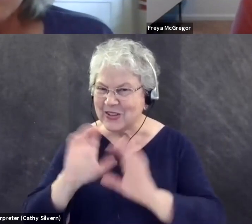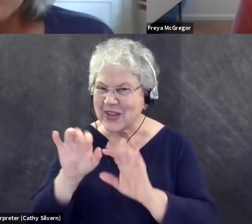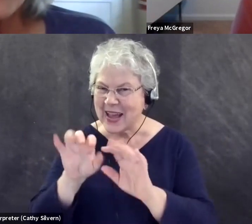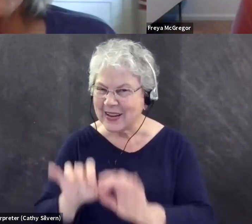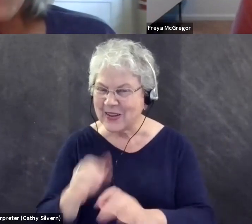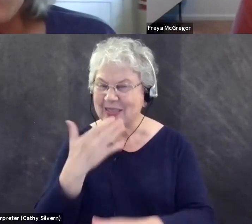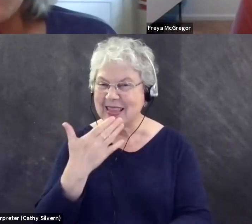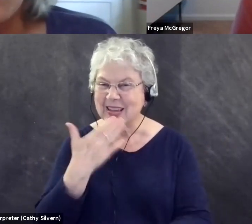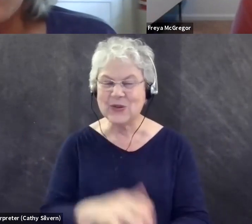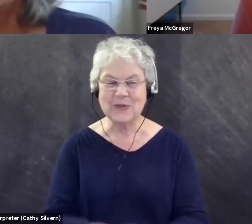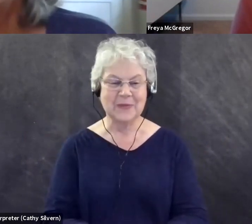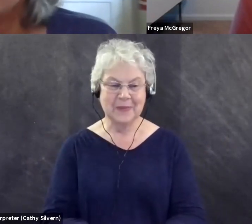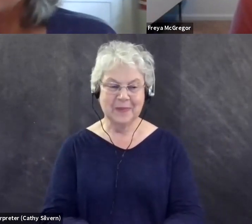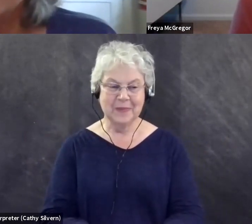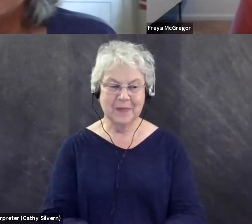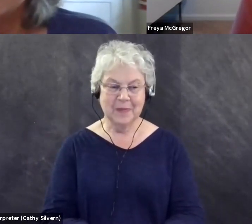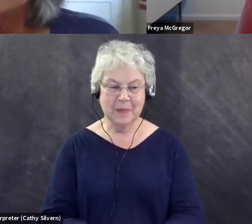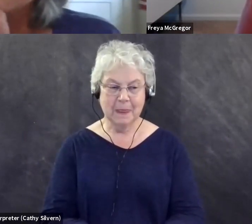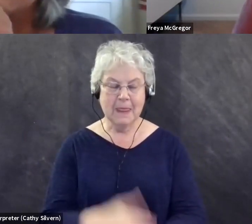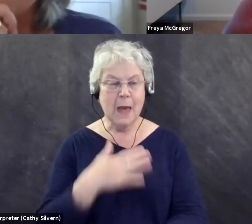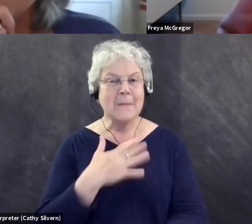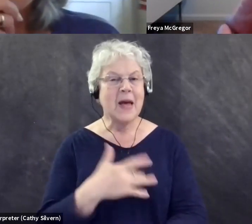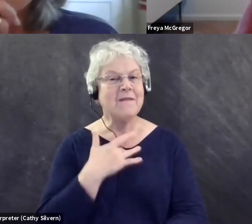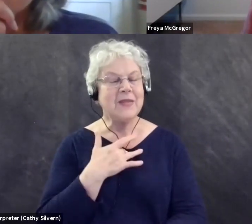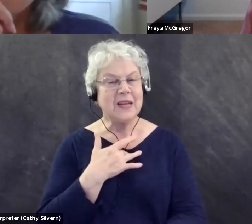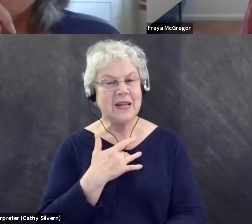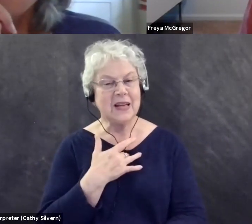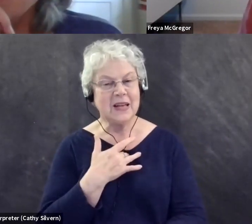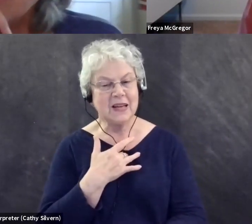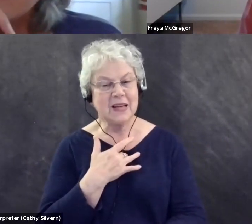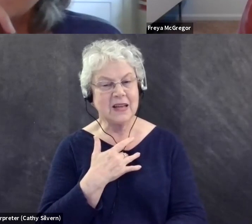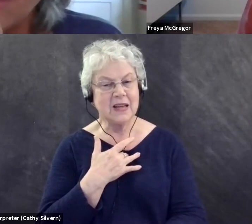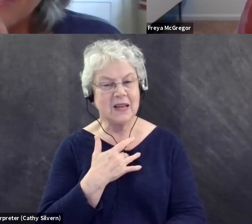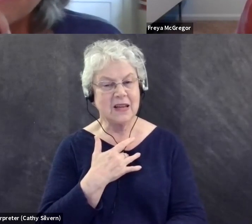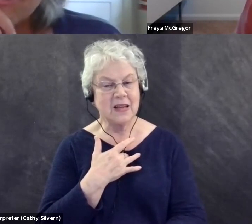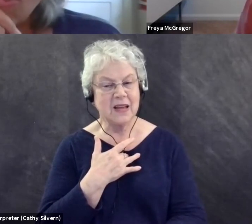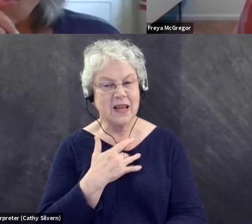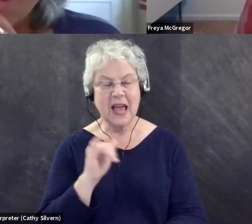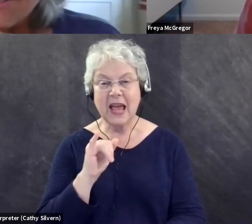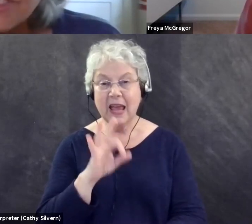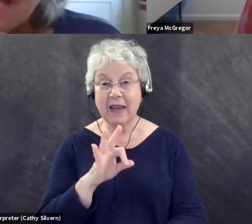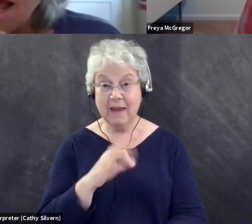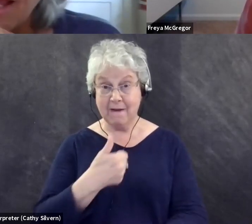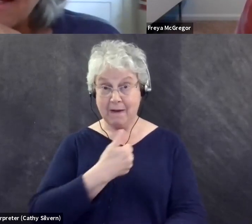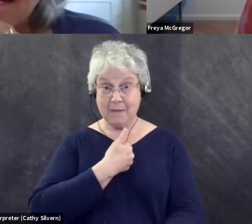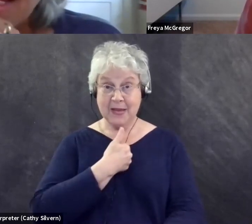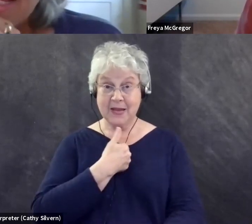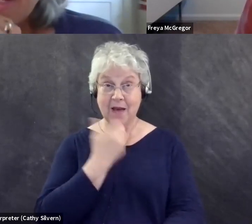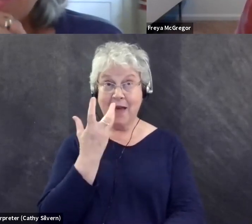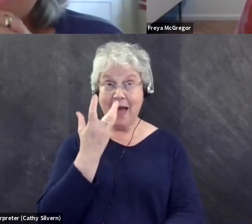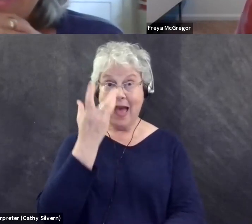Thank you. Um, I guess my feeling is that if I can go outside